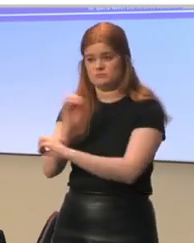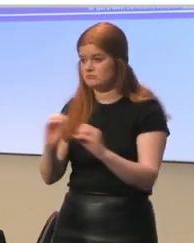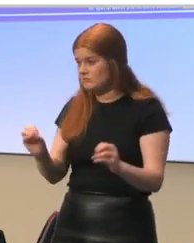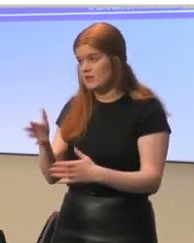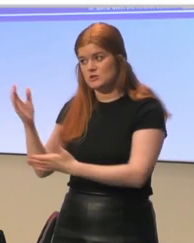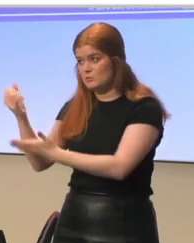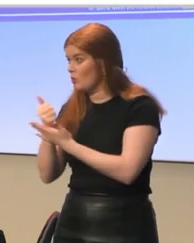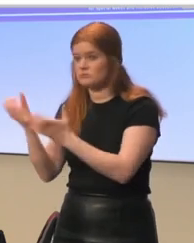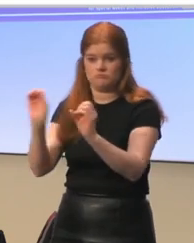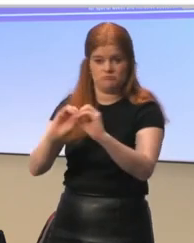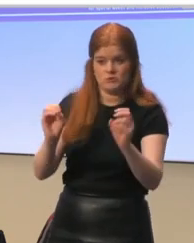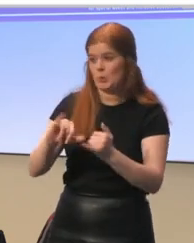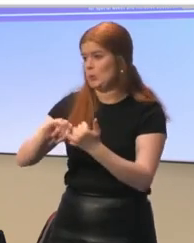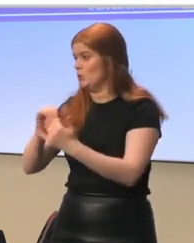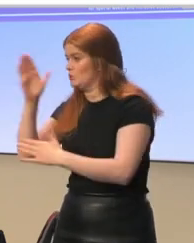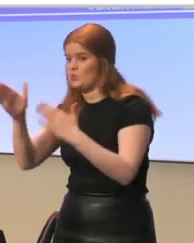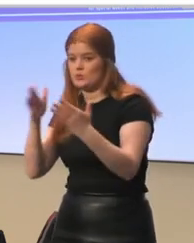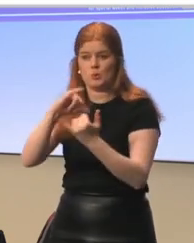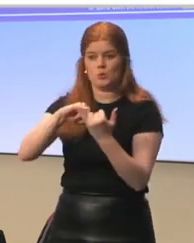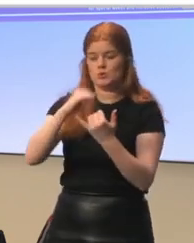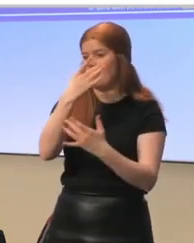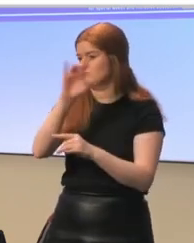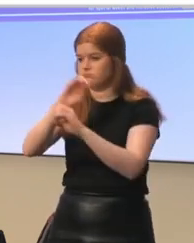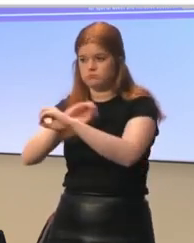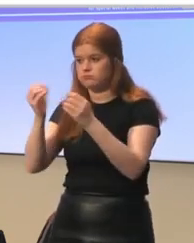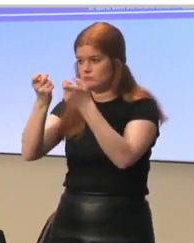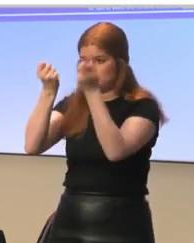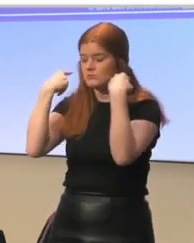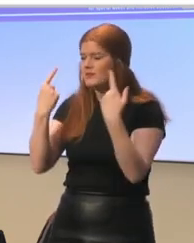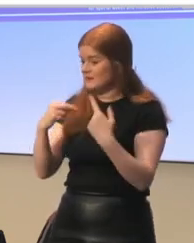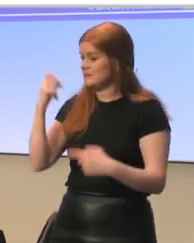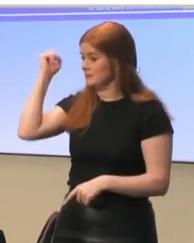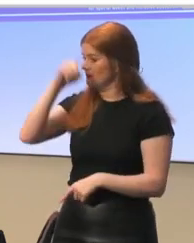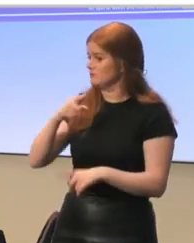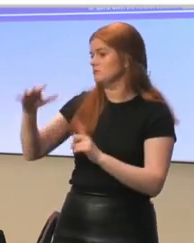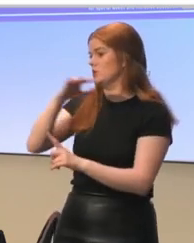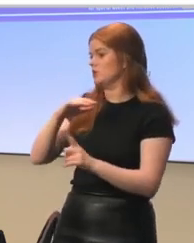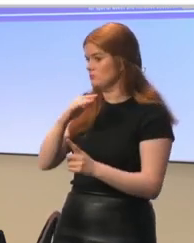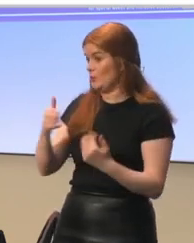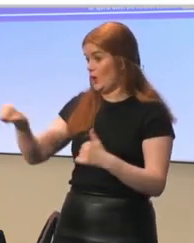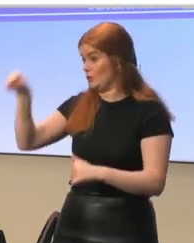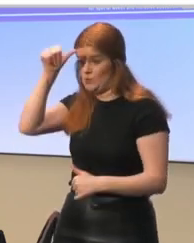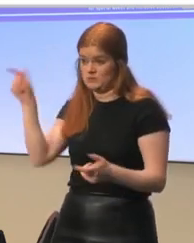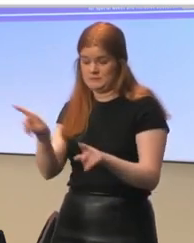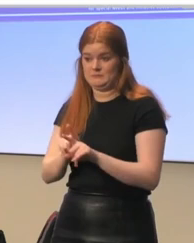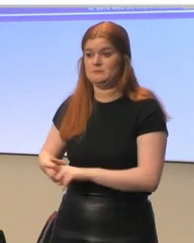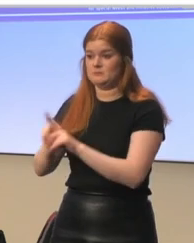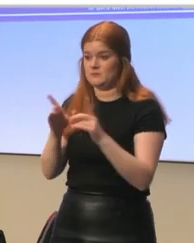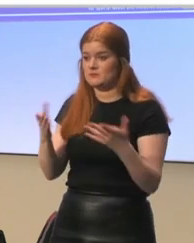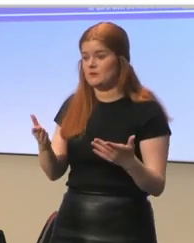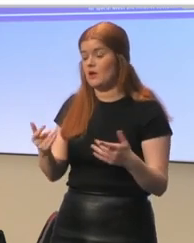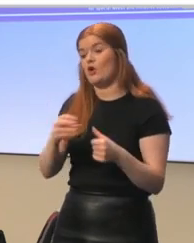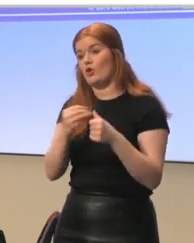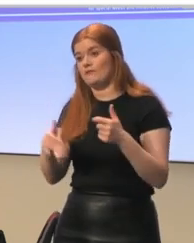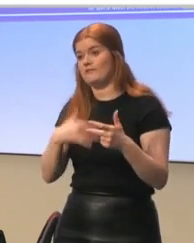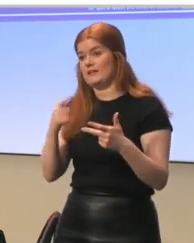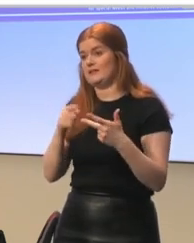support. They didn't know who to ask. It was a real difficult situation, and we all know that. And the other feeling